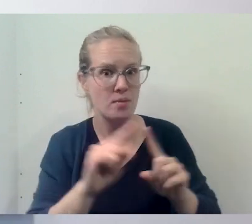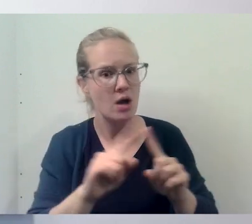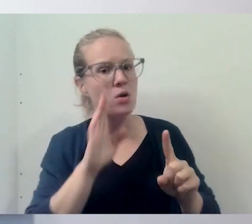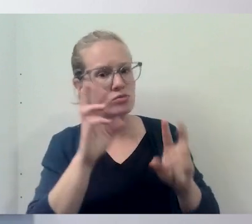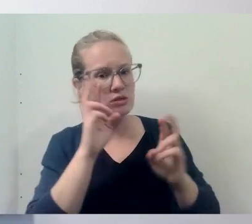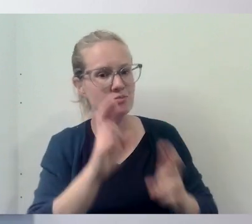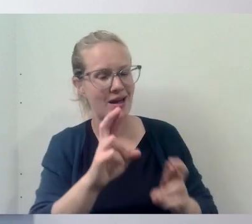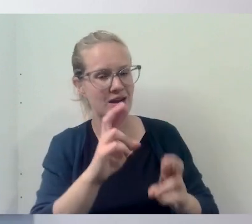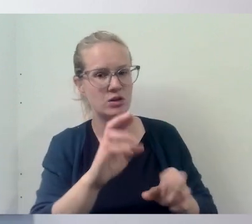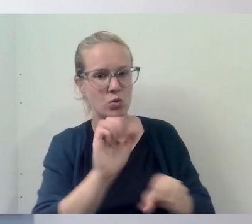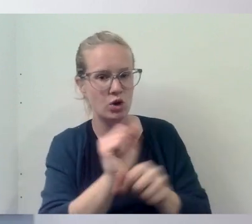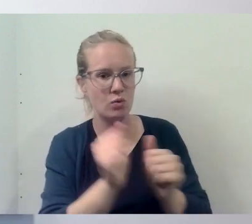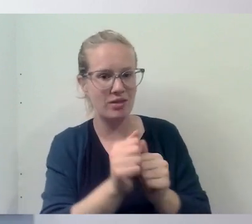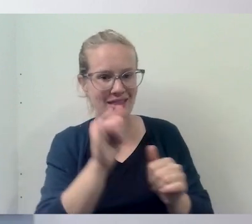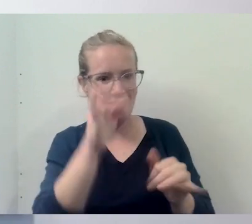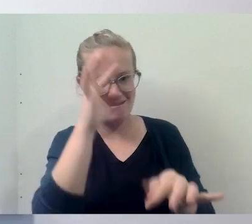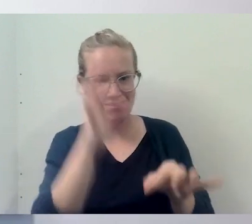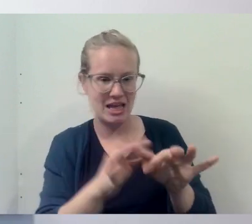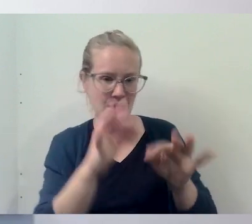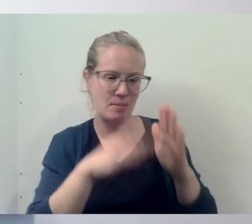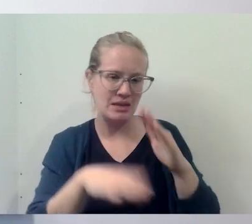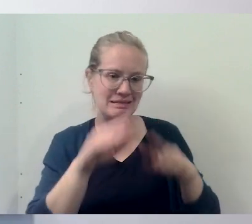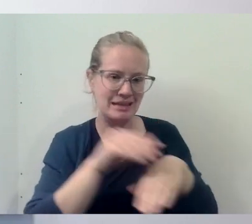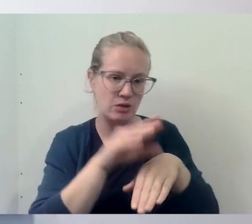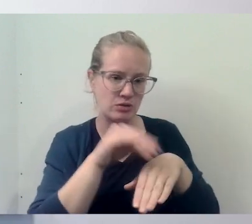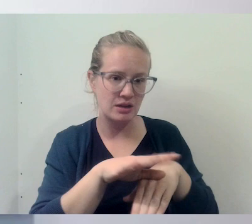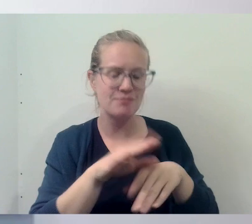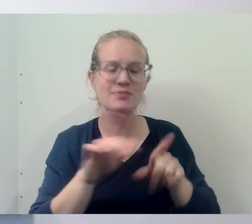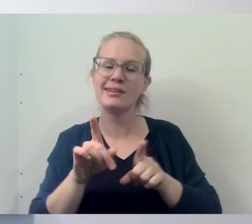we also need humility to acknowledge that.